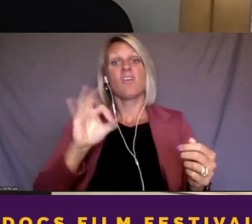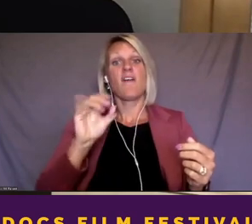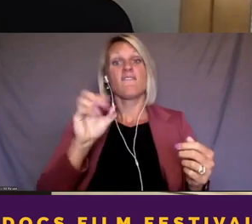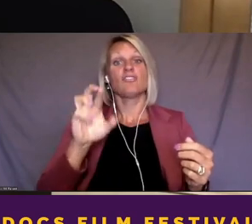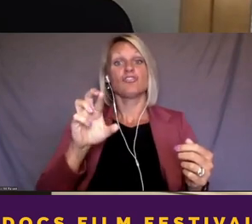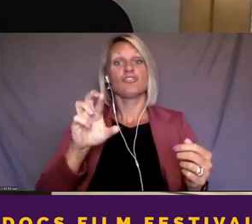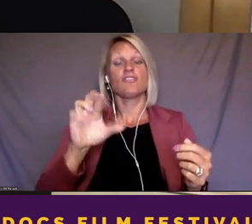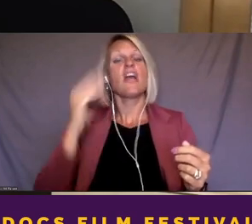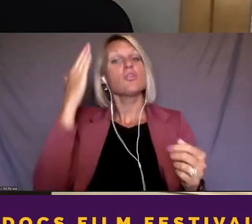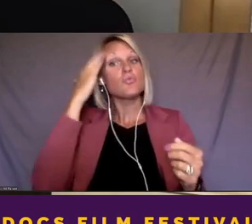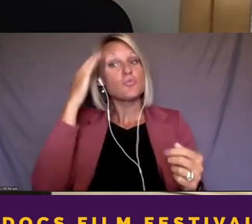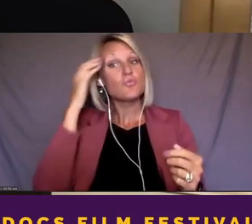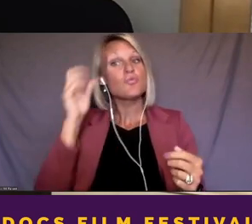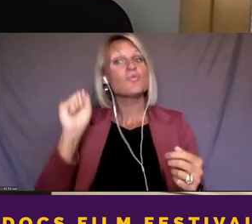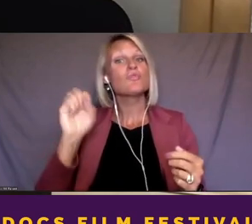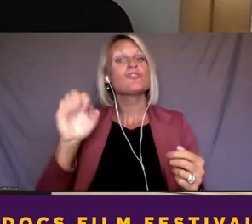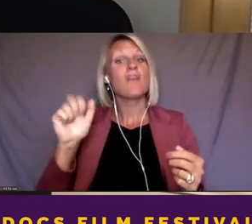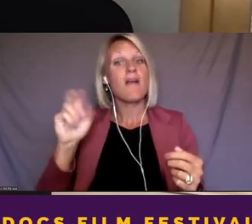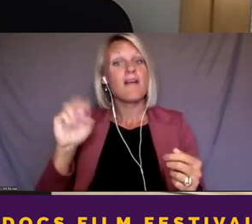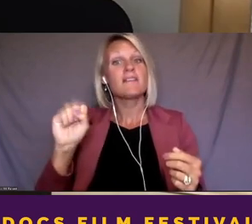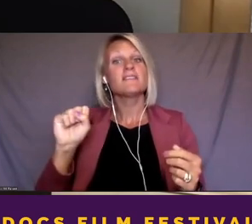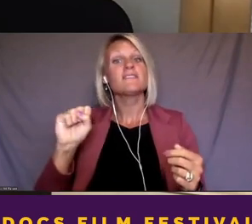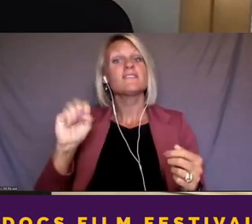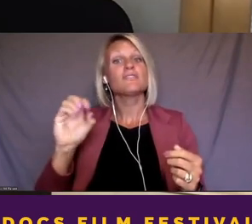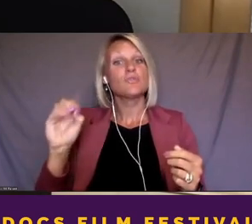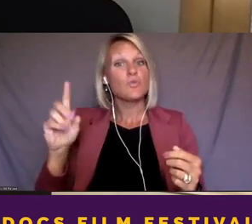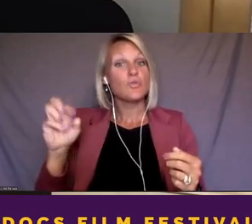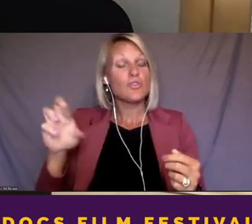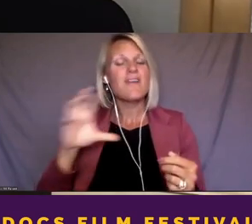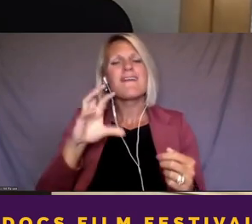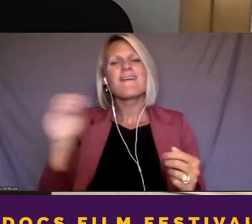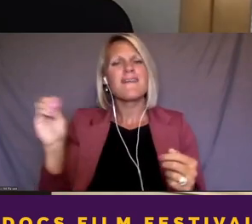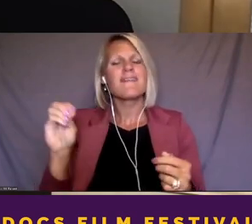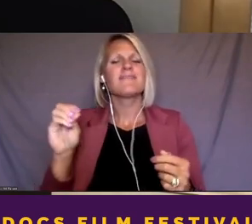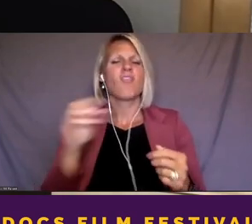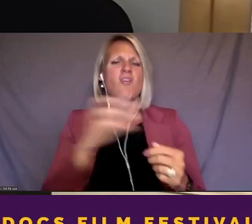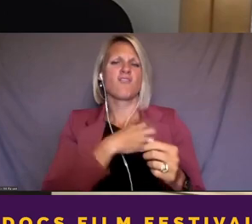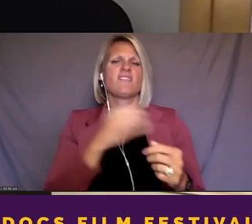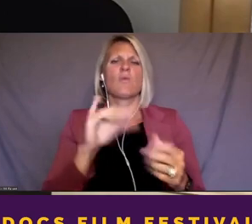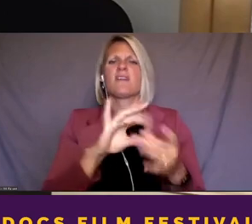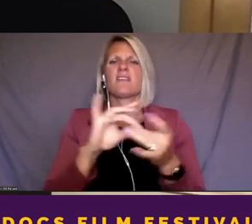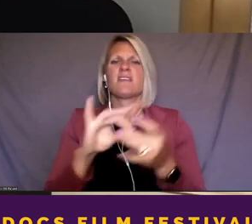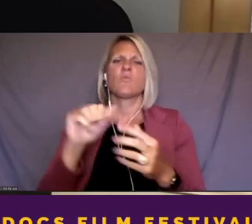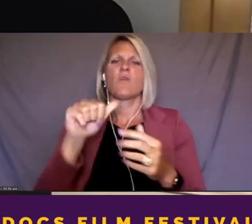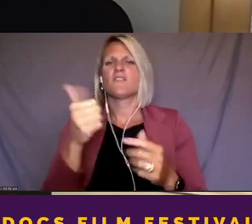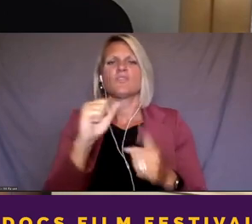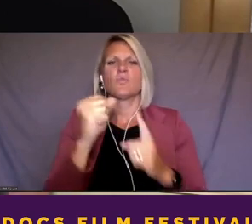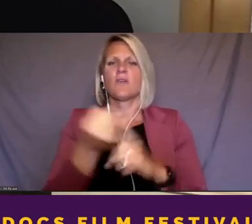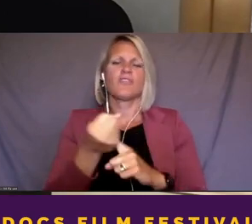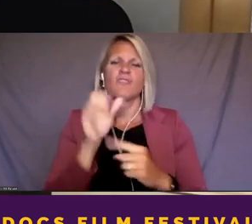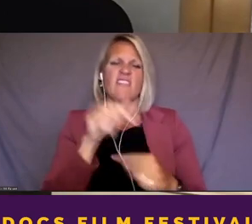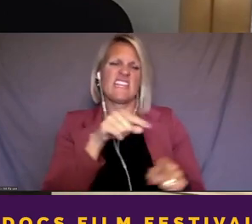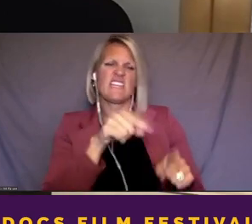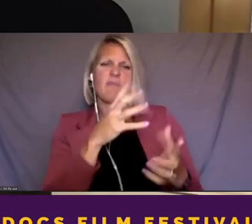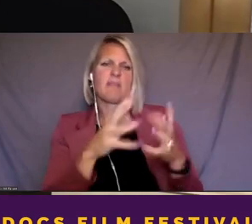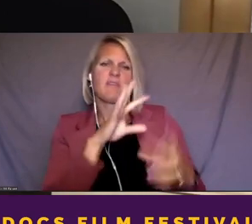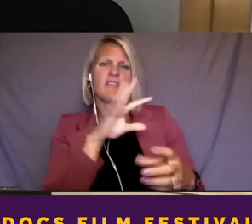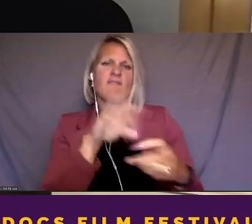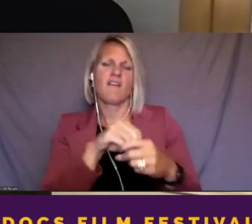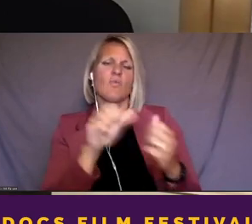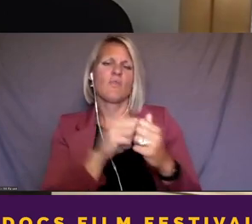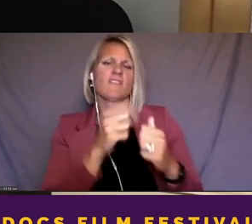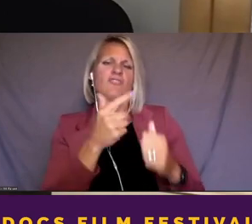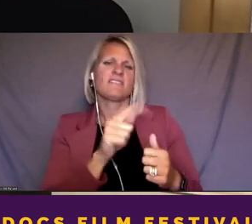Sean Suter, um, and then officers who were connected to any incidents that Suter might've been involved in with the GTTF.